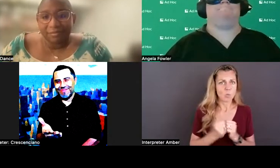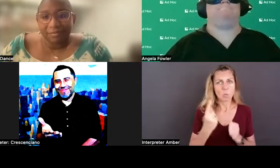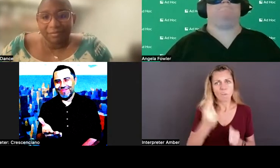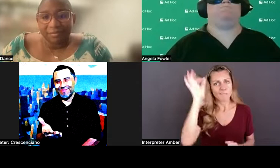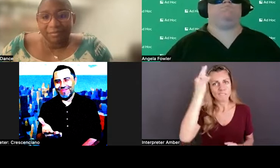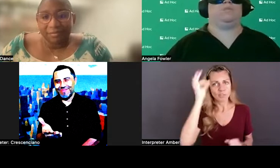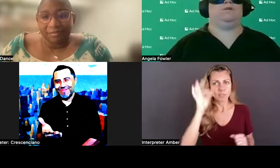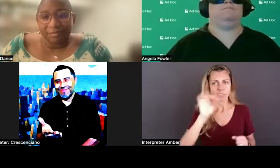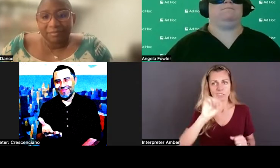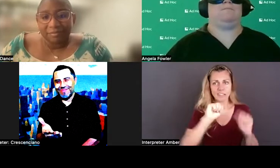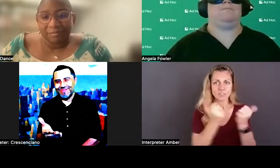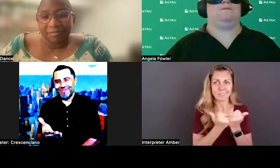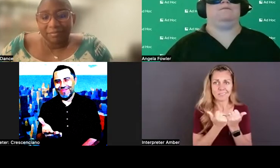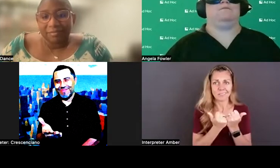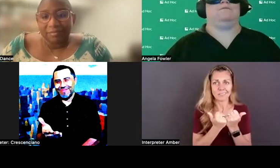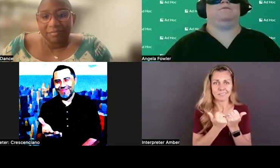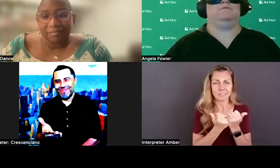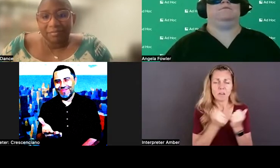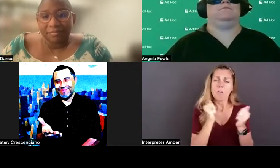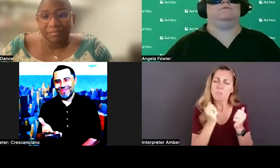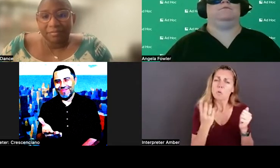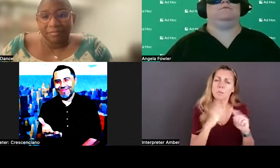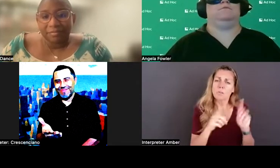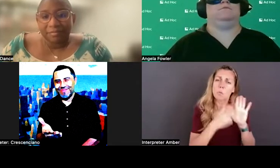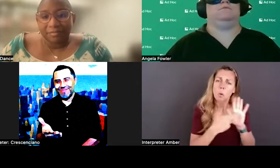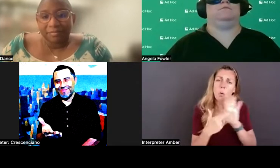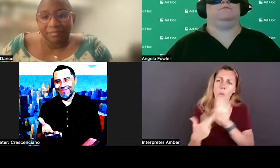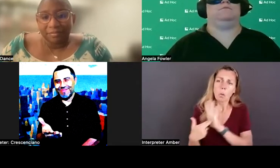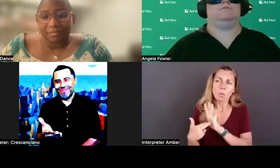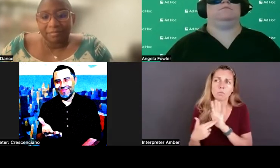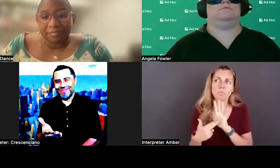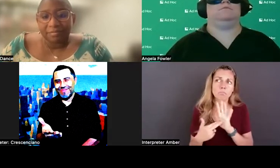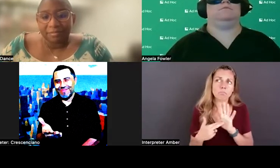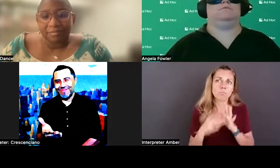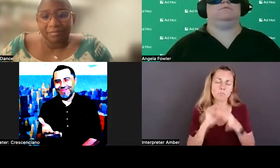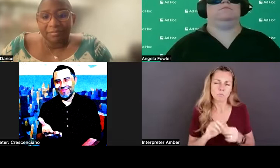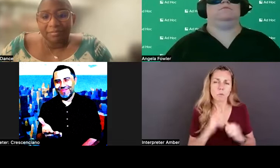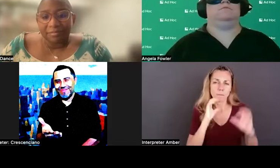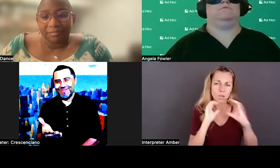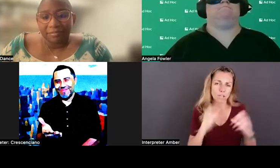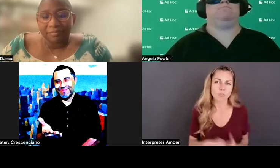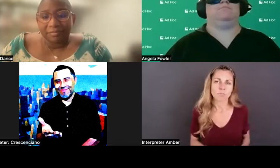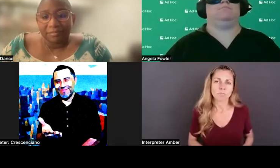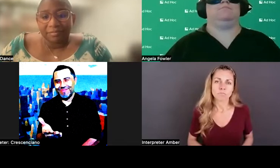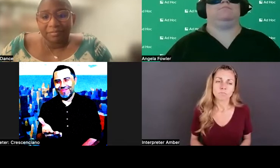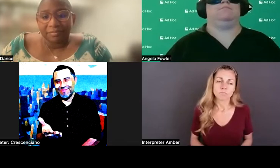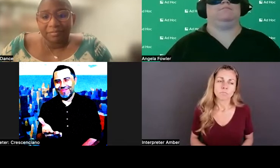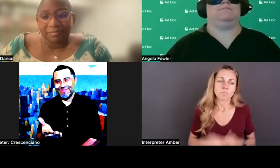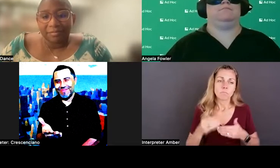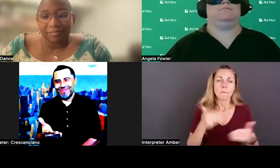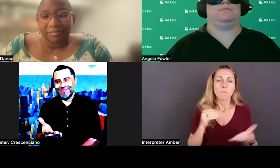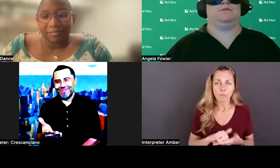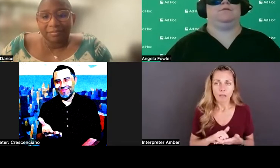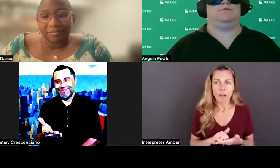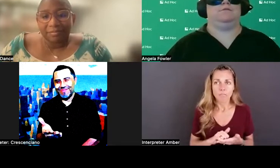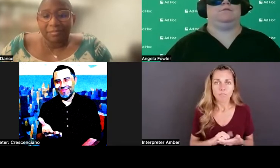and, uh, in a couple of different roles related to communication. And, uh, prior to that was with another